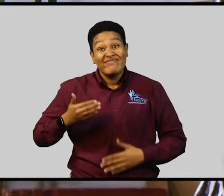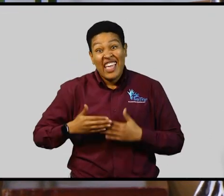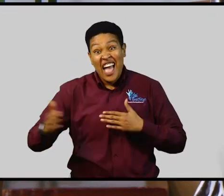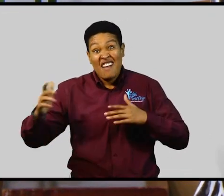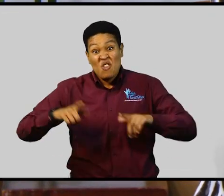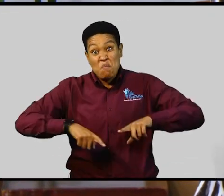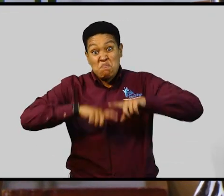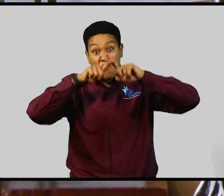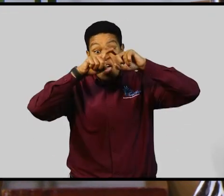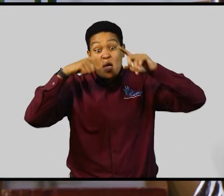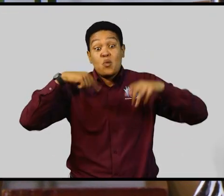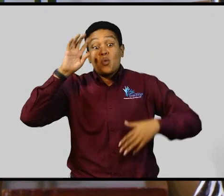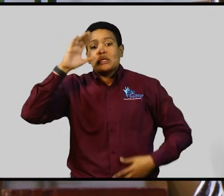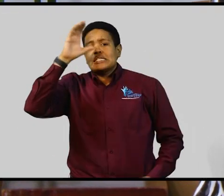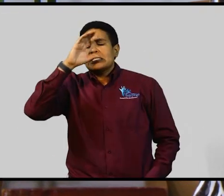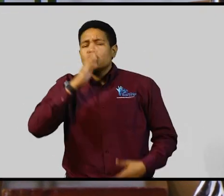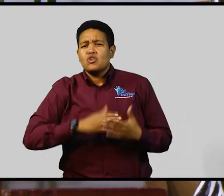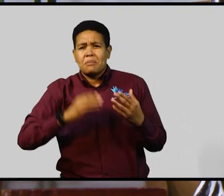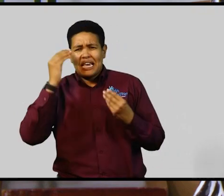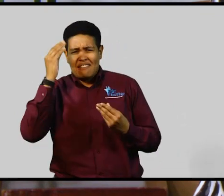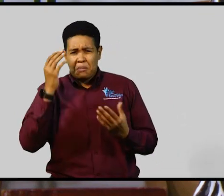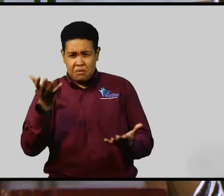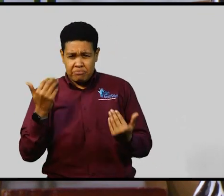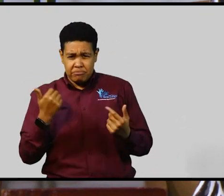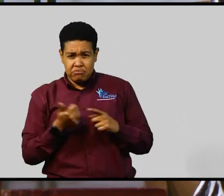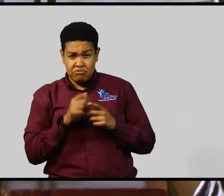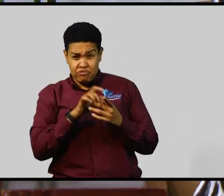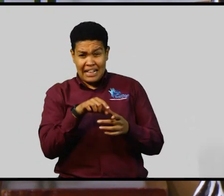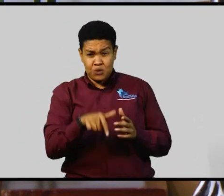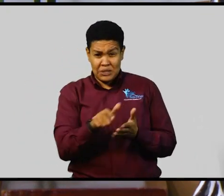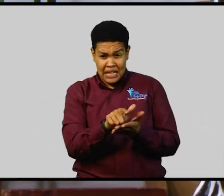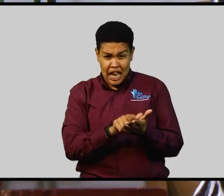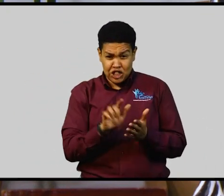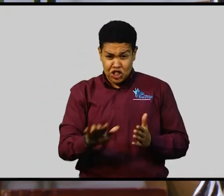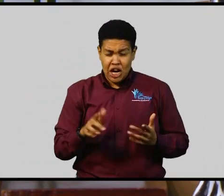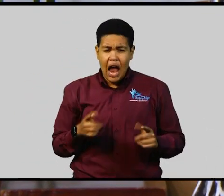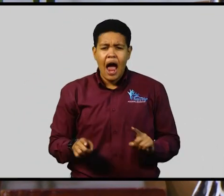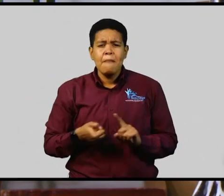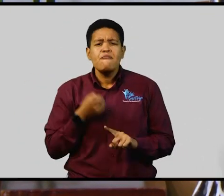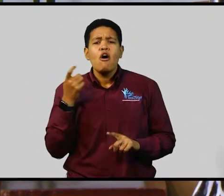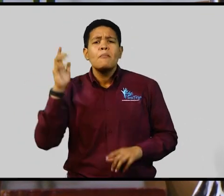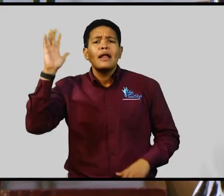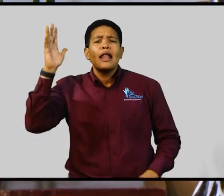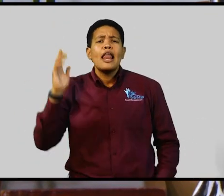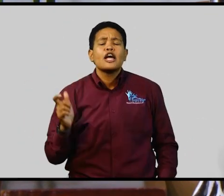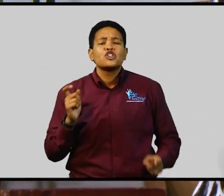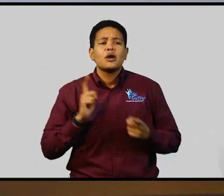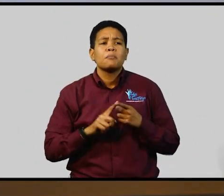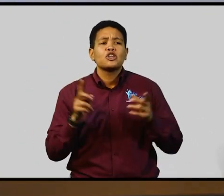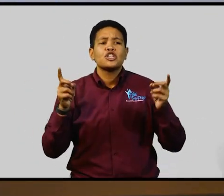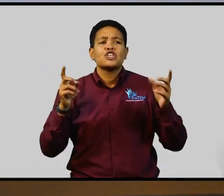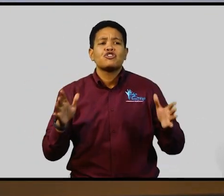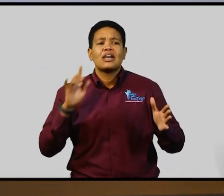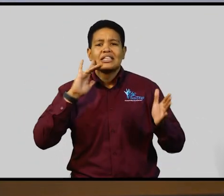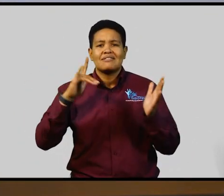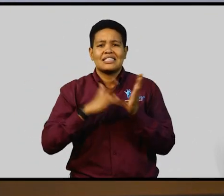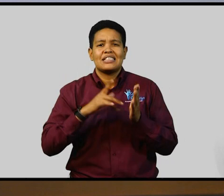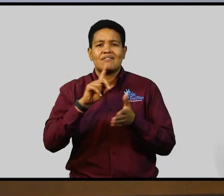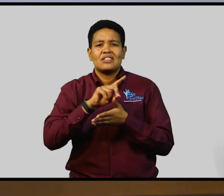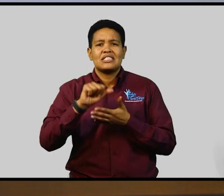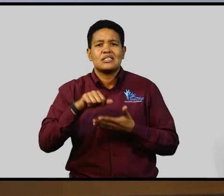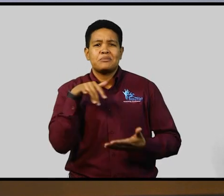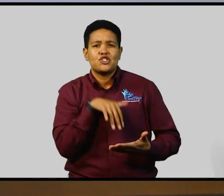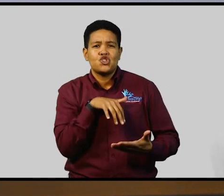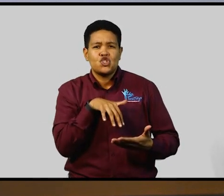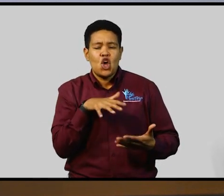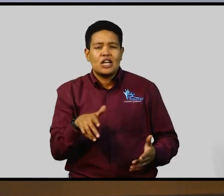After the break, we will be seeking some insight regarding this legislation from lecturer and director of the Center for